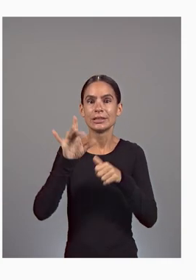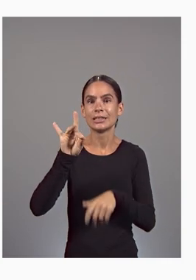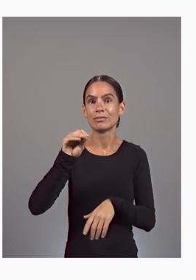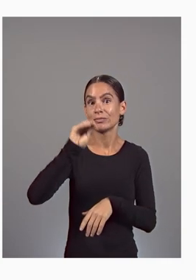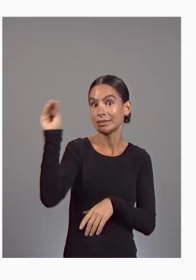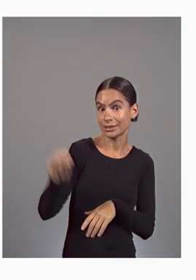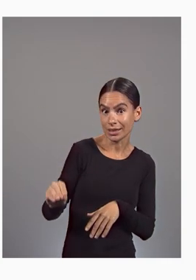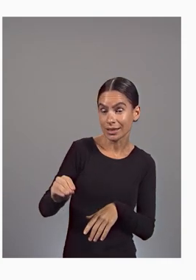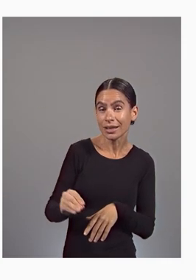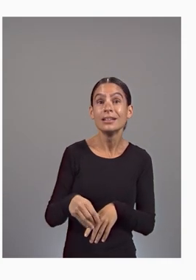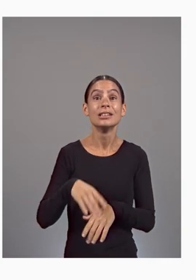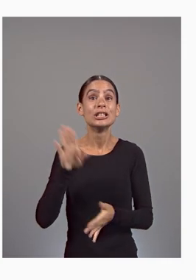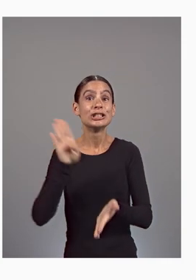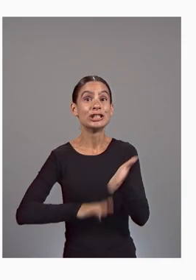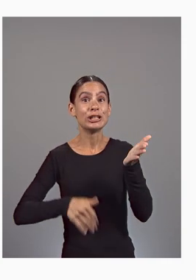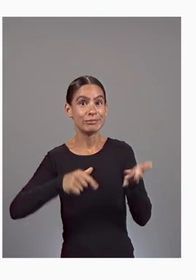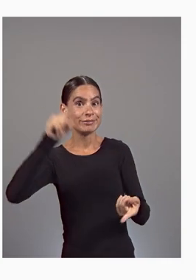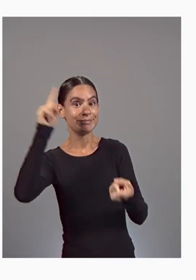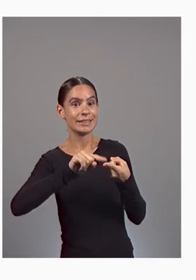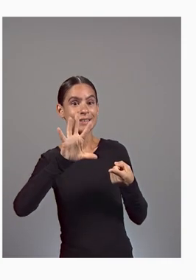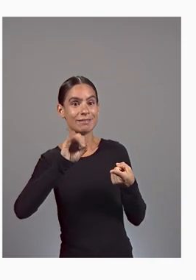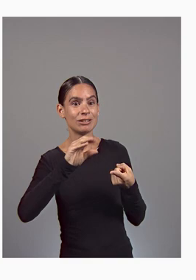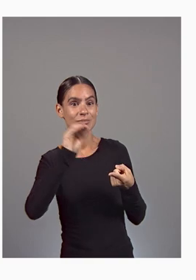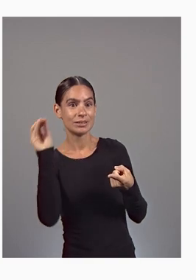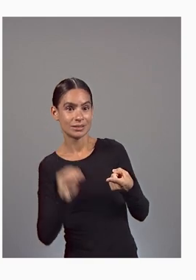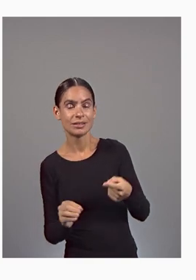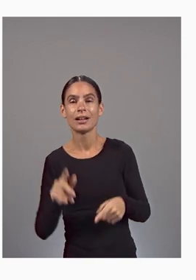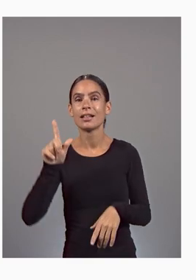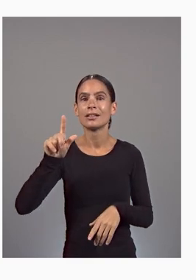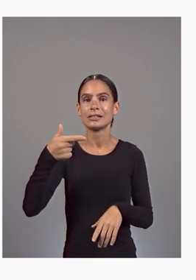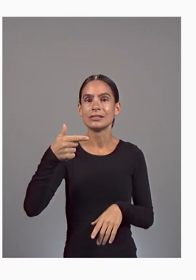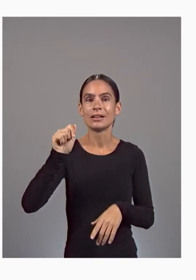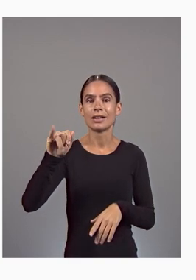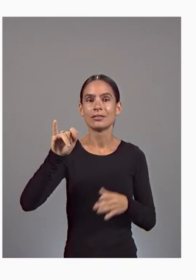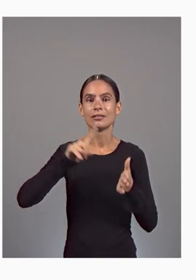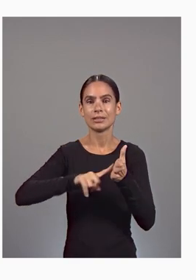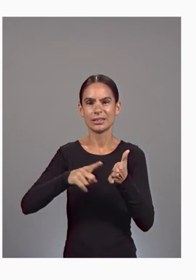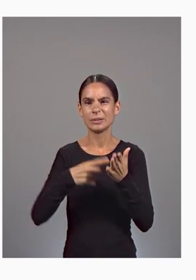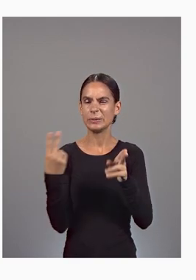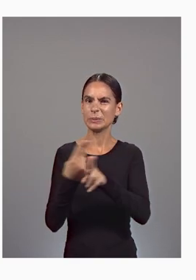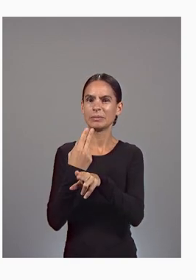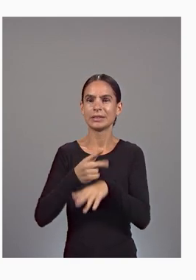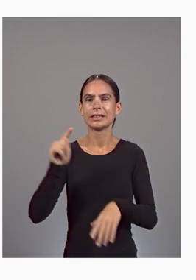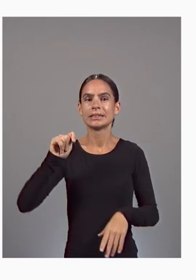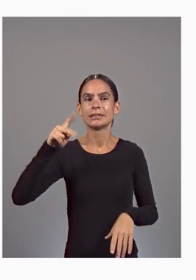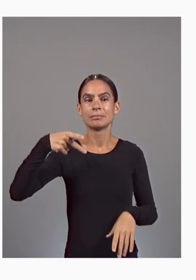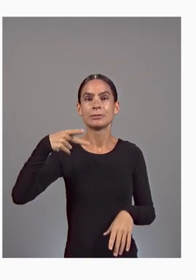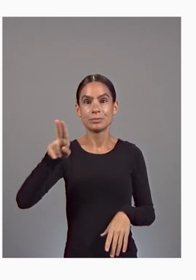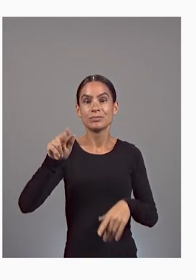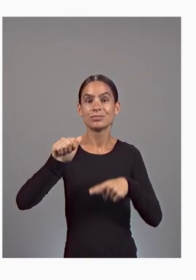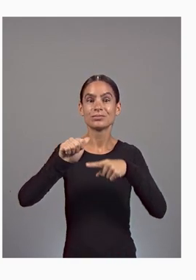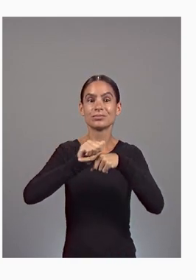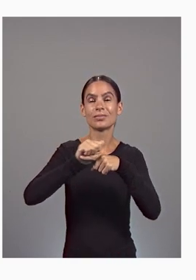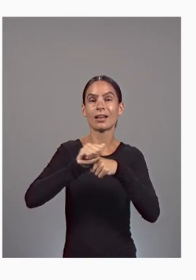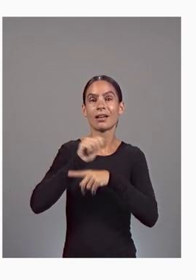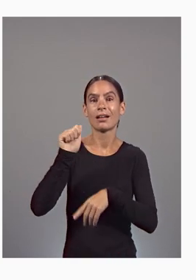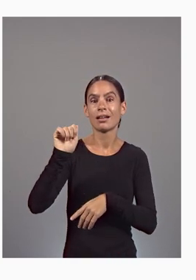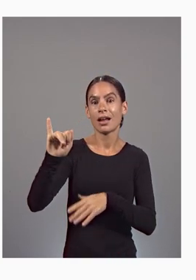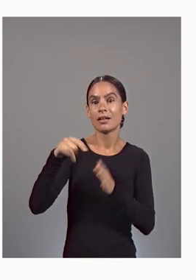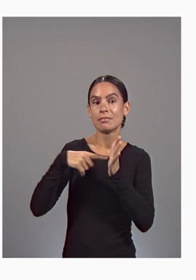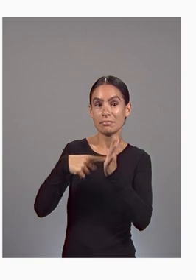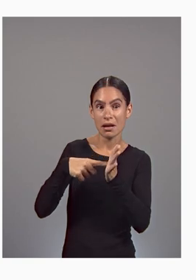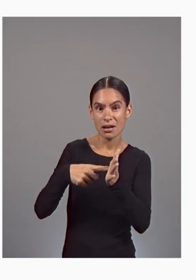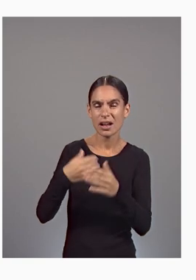LGAI Research used TPUs to train an AI model that has 300 billion